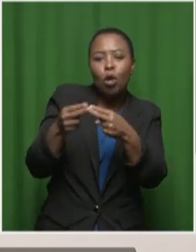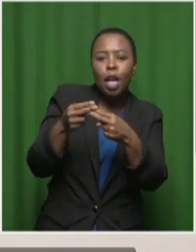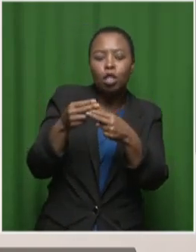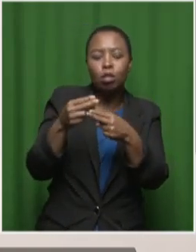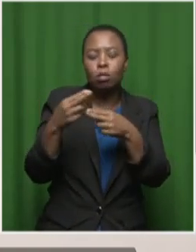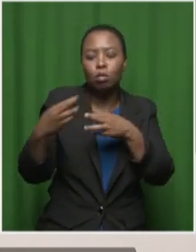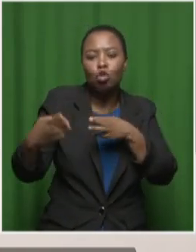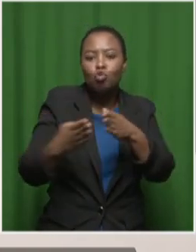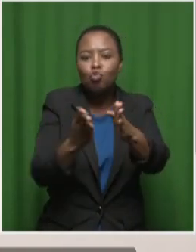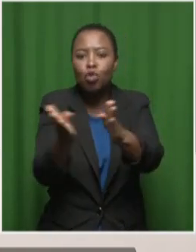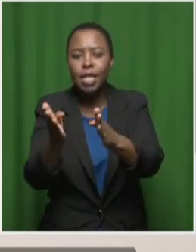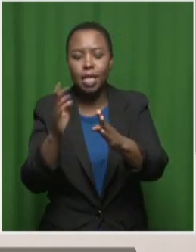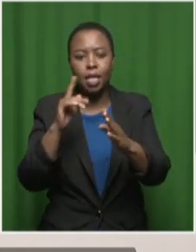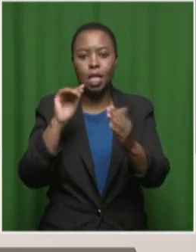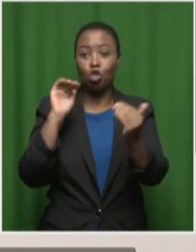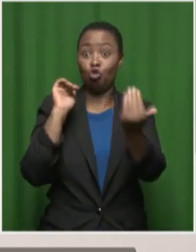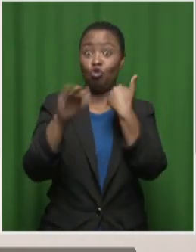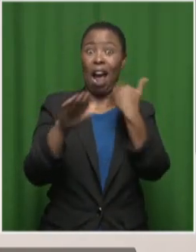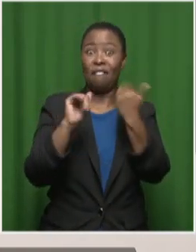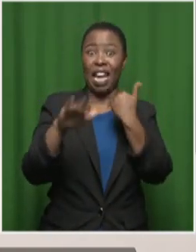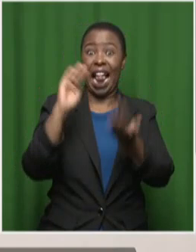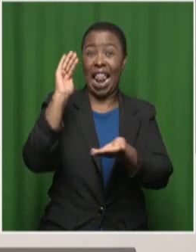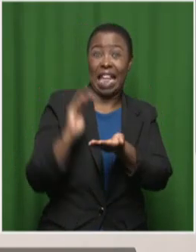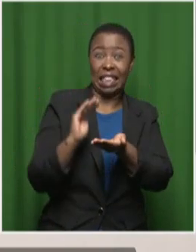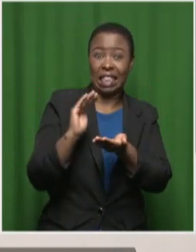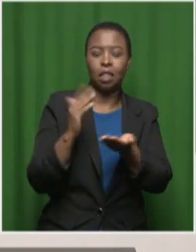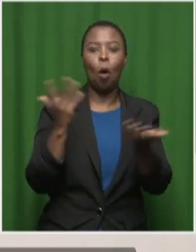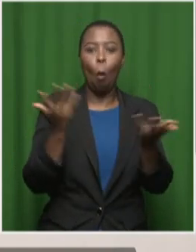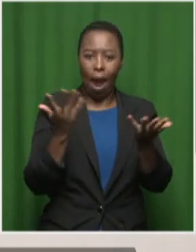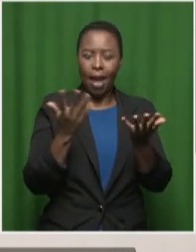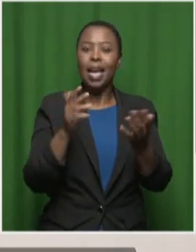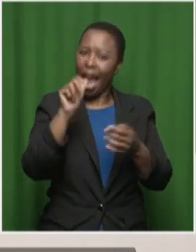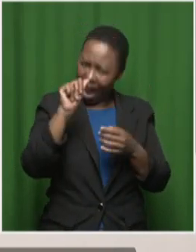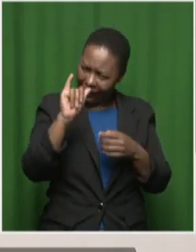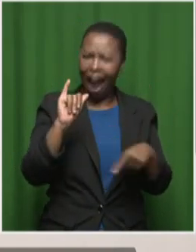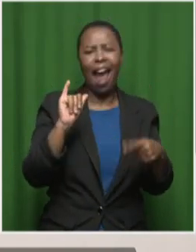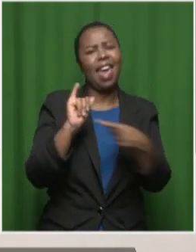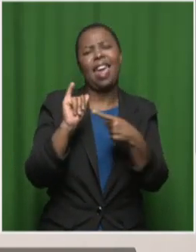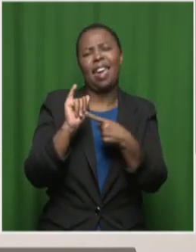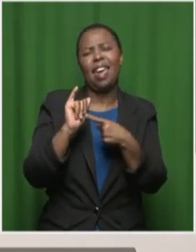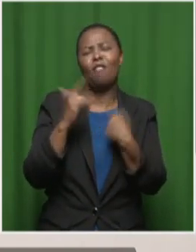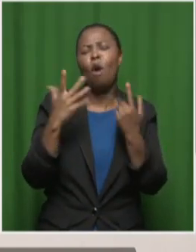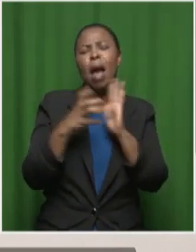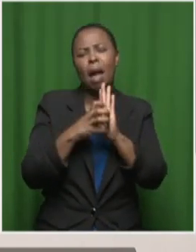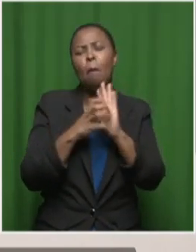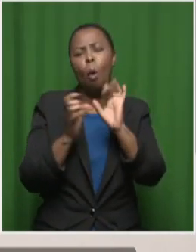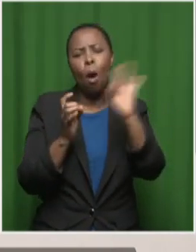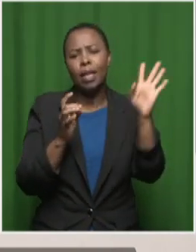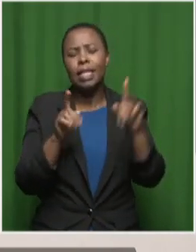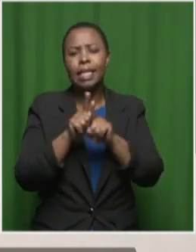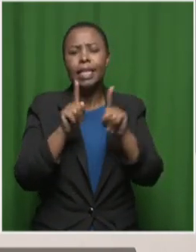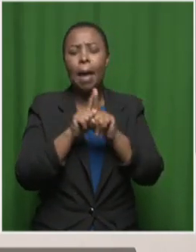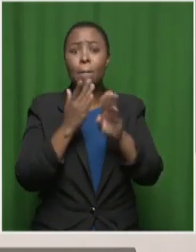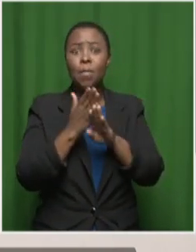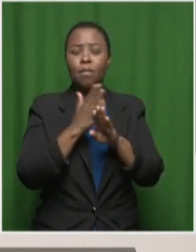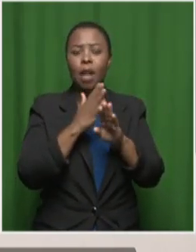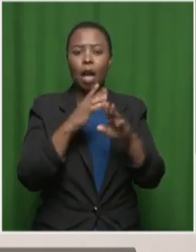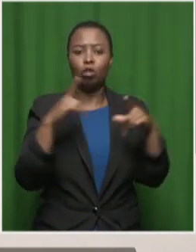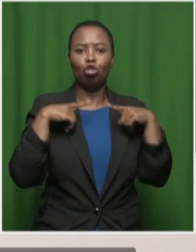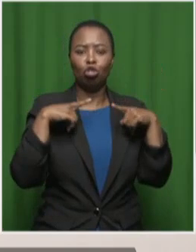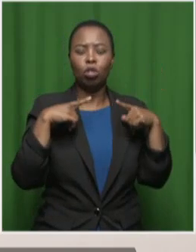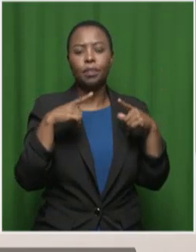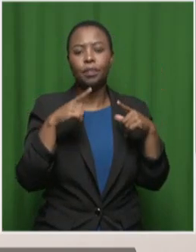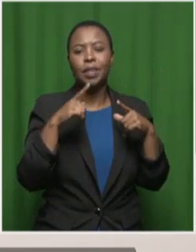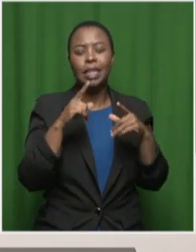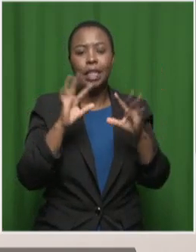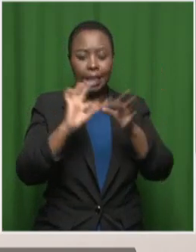least traffic in it as well. So that's just one very obvious example. But even predictive text, it uses something called